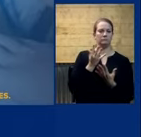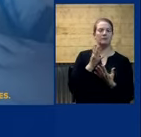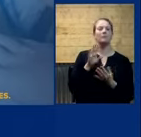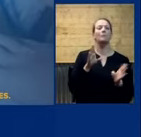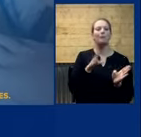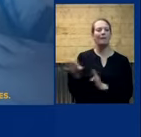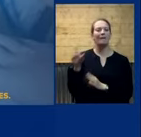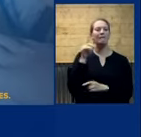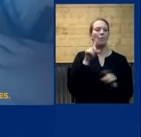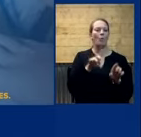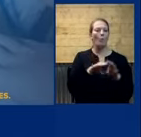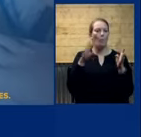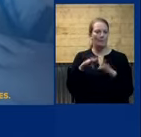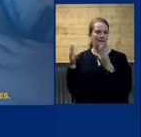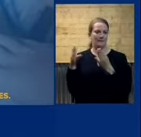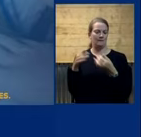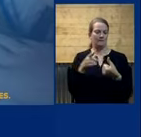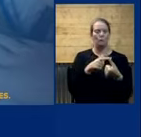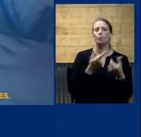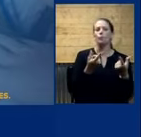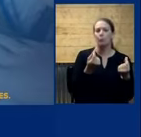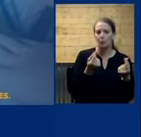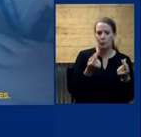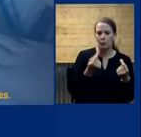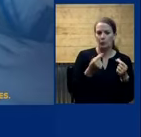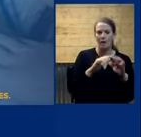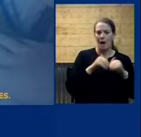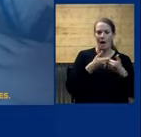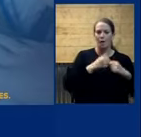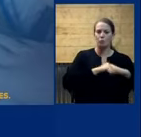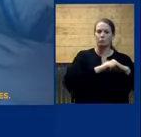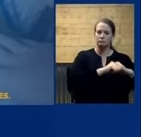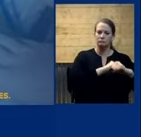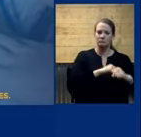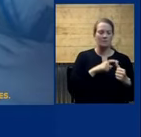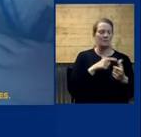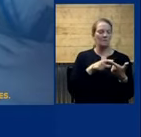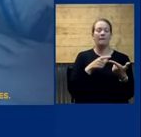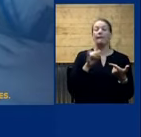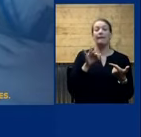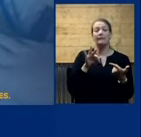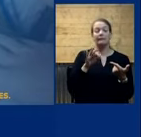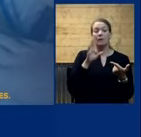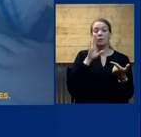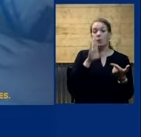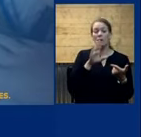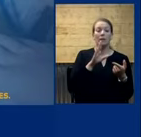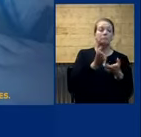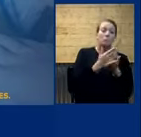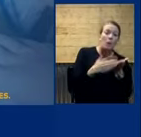precautions will be. If they want to have a phased reopening, if they want to have a partial reopening,